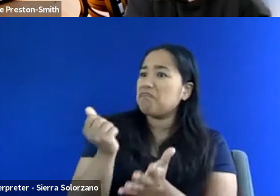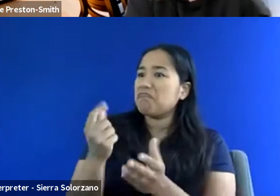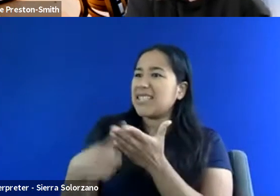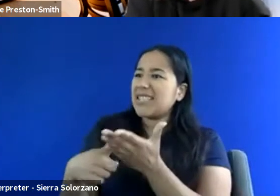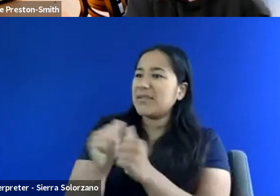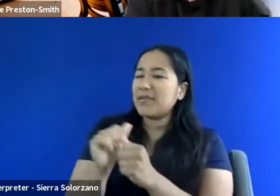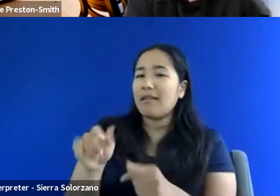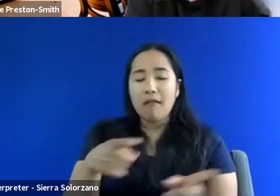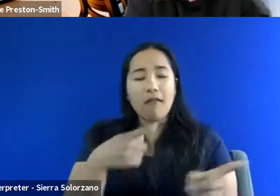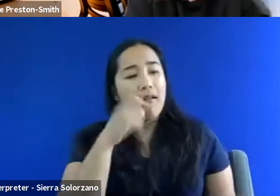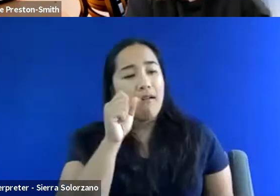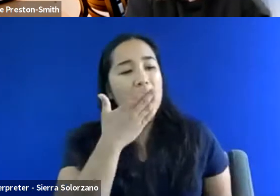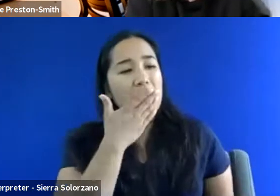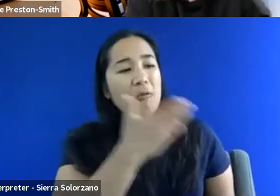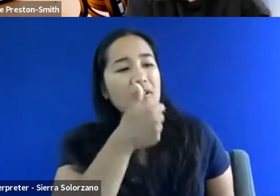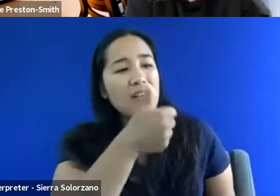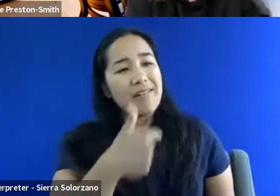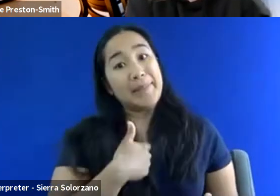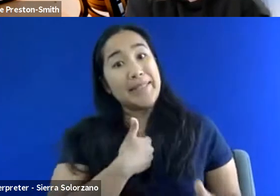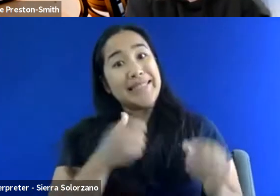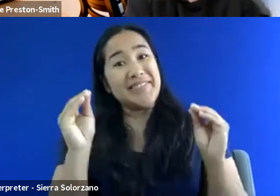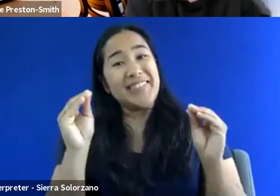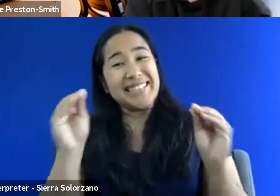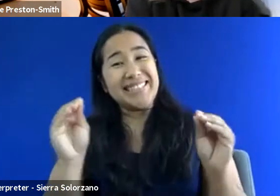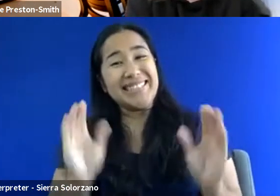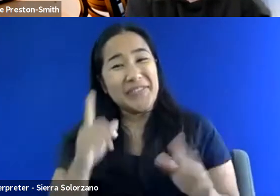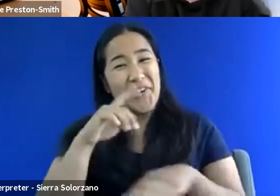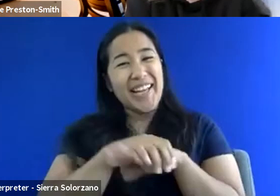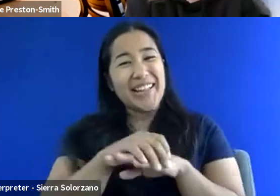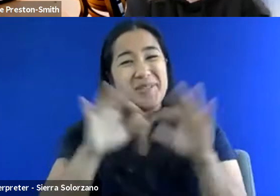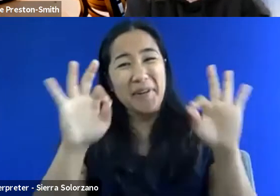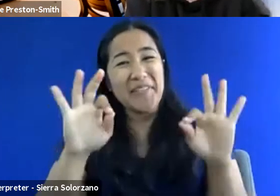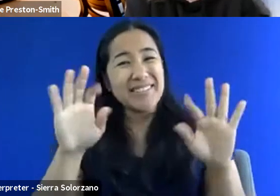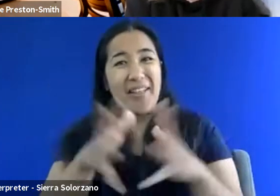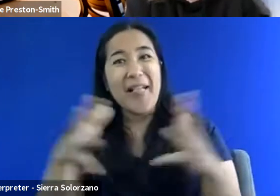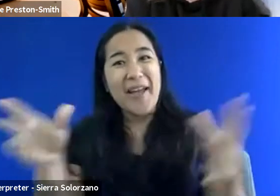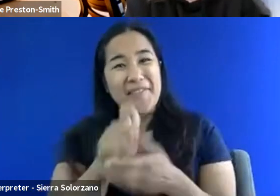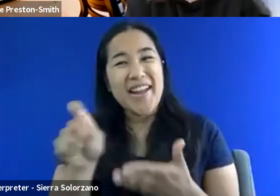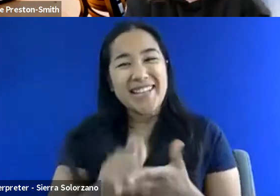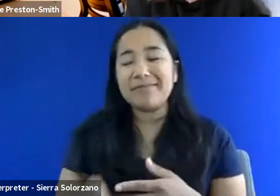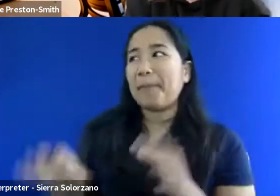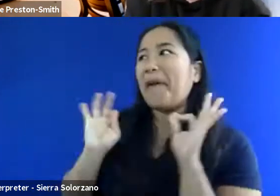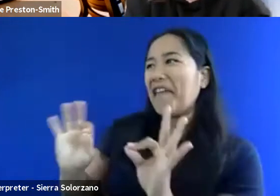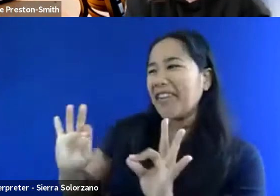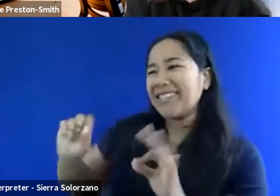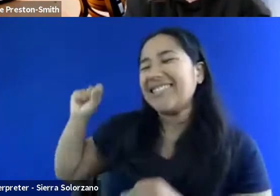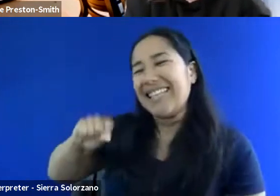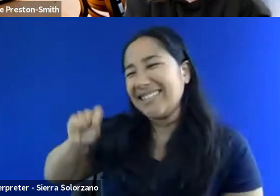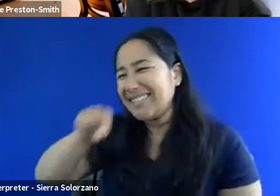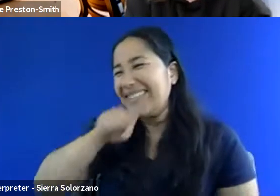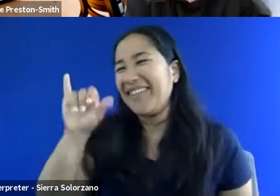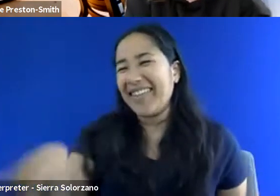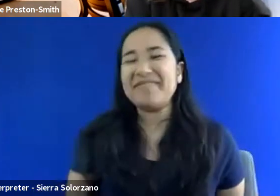really great. Yeah. And I'm an English instructor, so they have a lot of writing. Perfect. Yes. I love it.